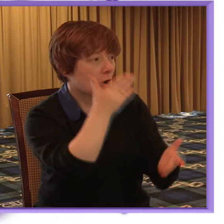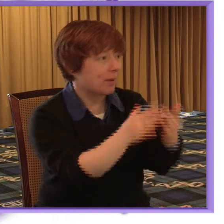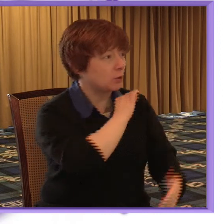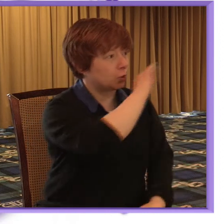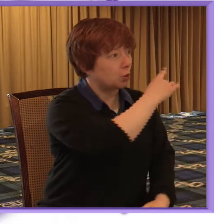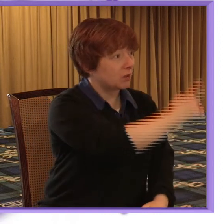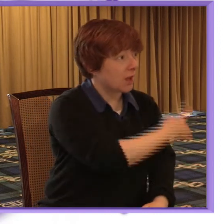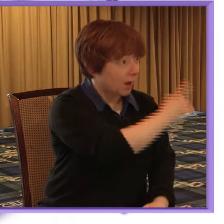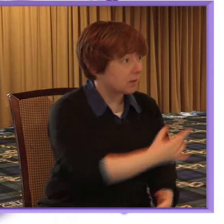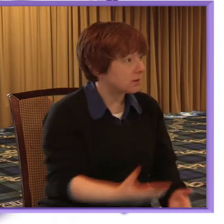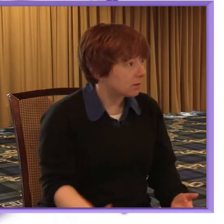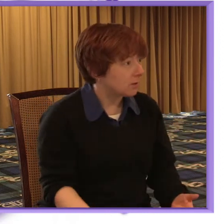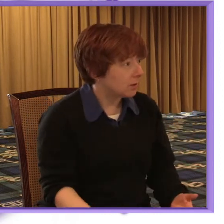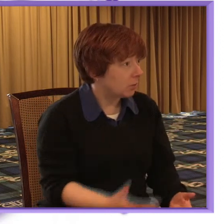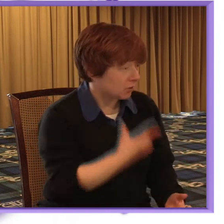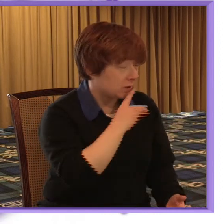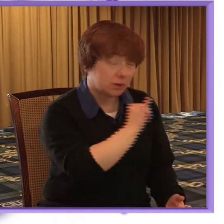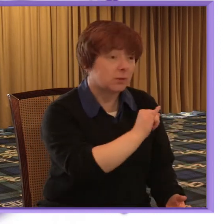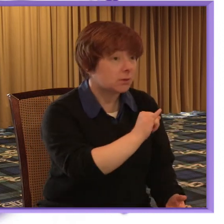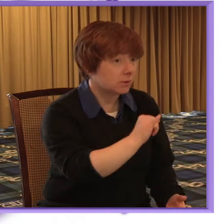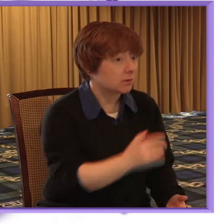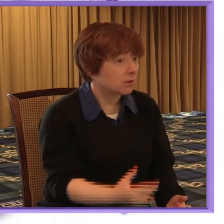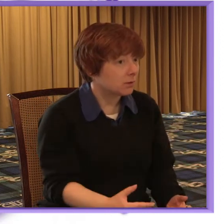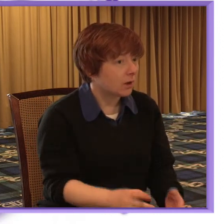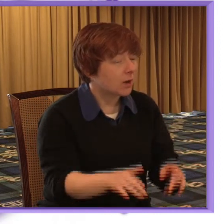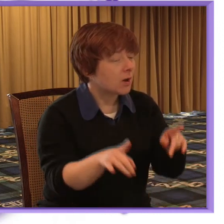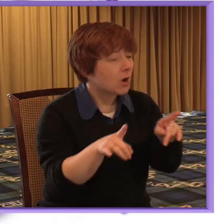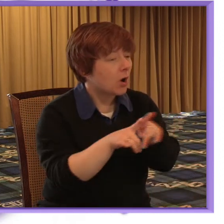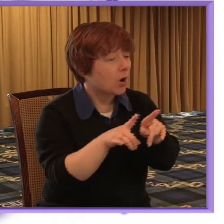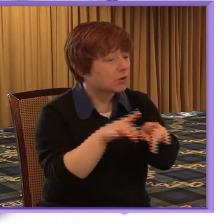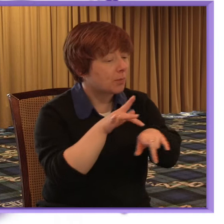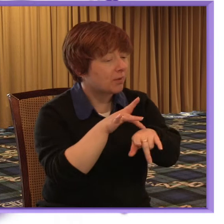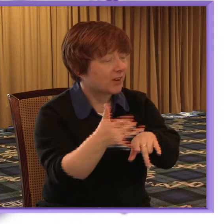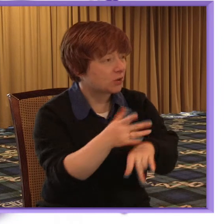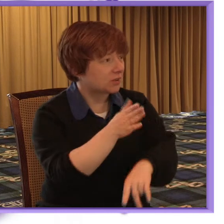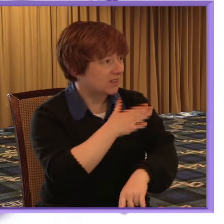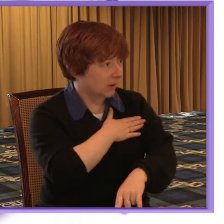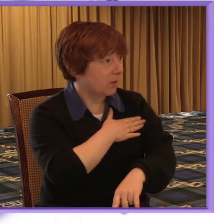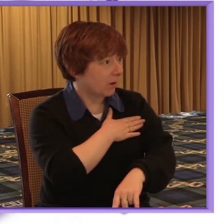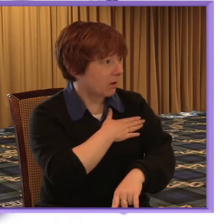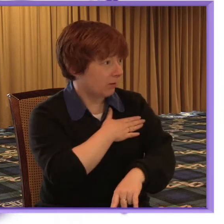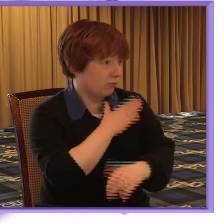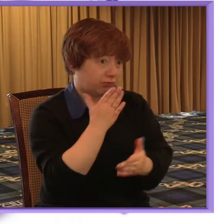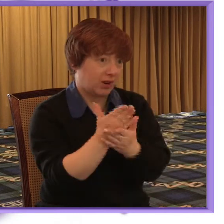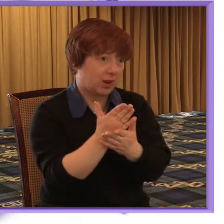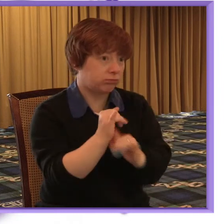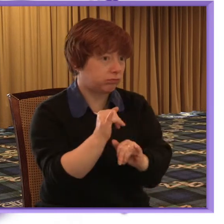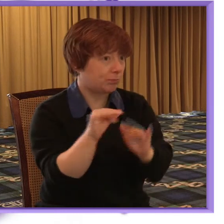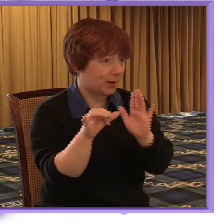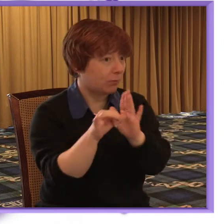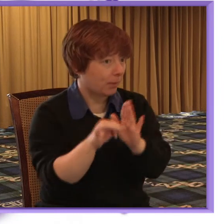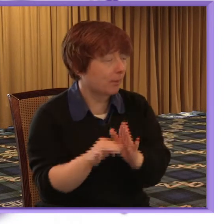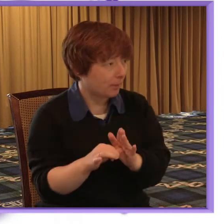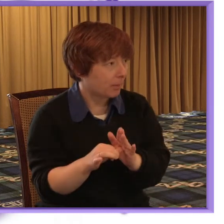though the professional stigma I think is also a very big issue and I'm really struck by this and again as people know